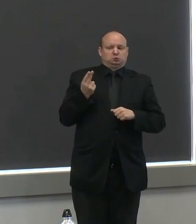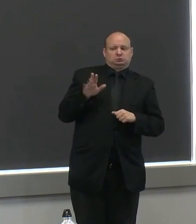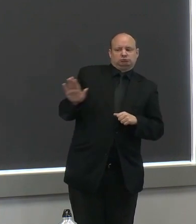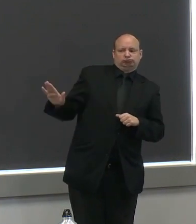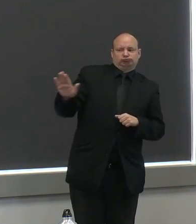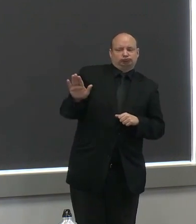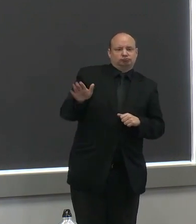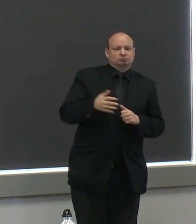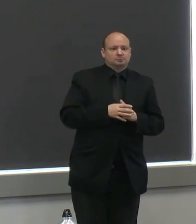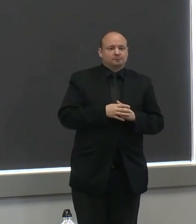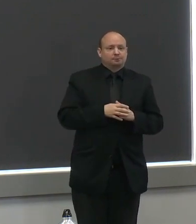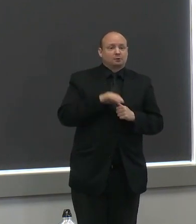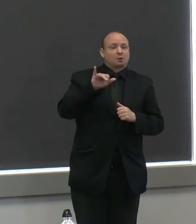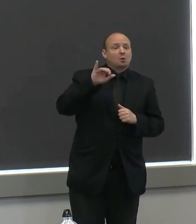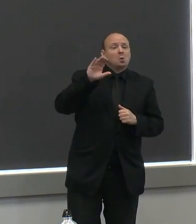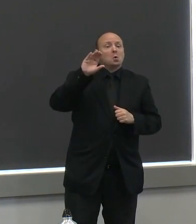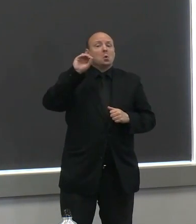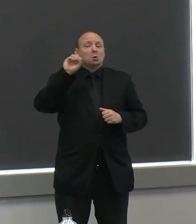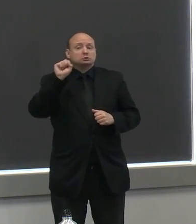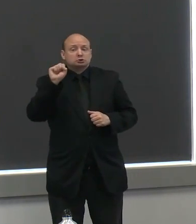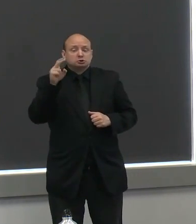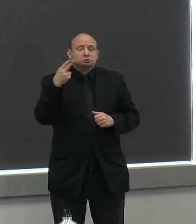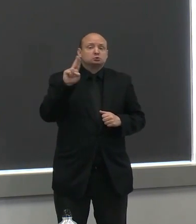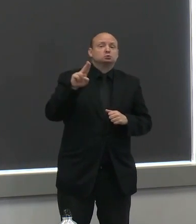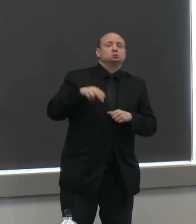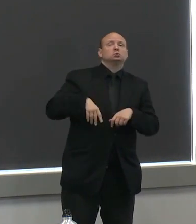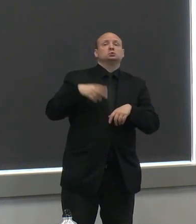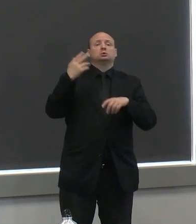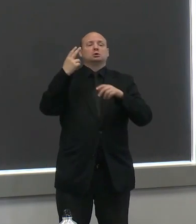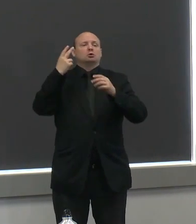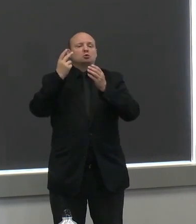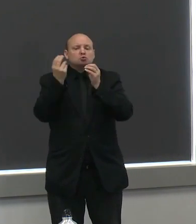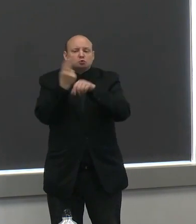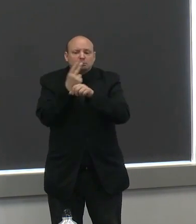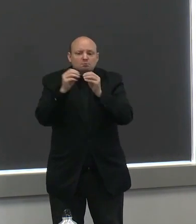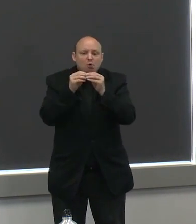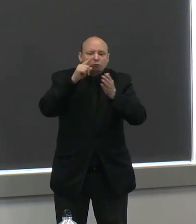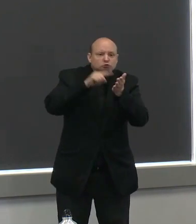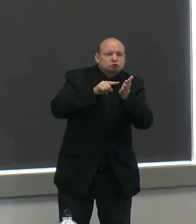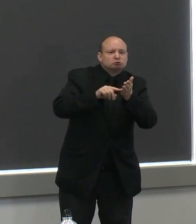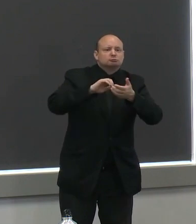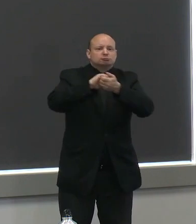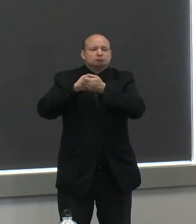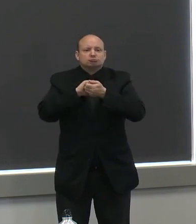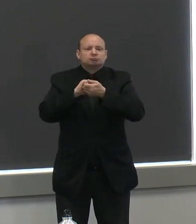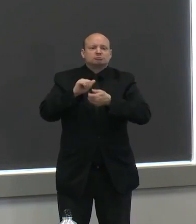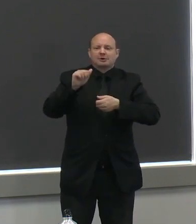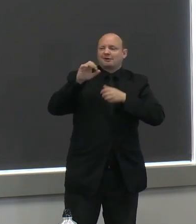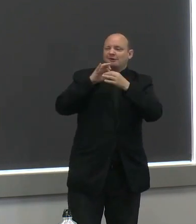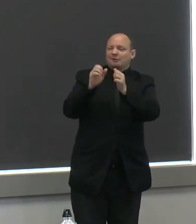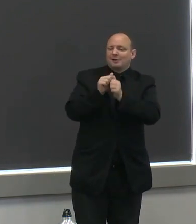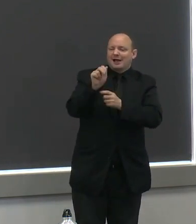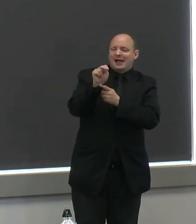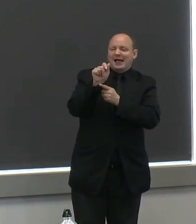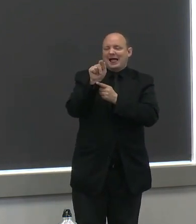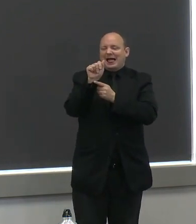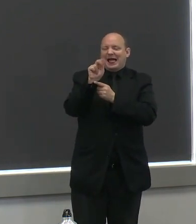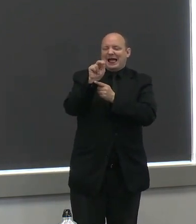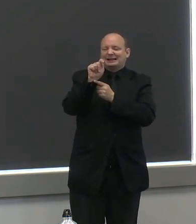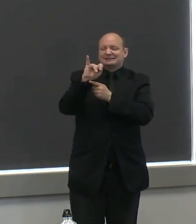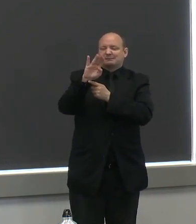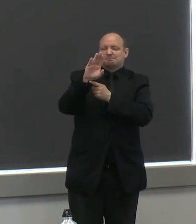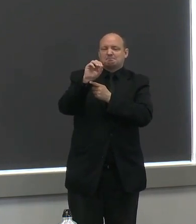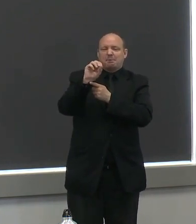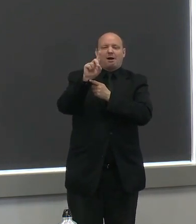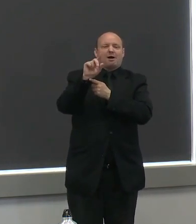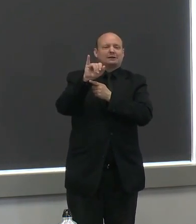research that there may be some of them who are incorporating serology or antibody testing into their plans and you know we look forward